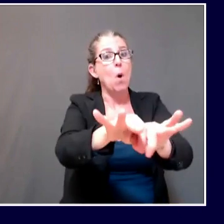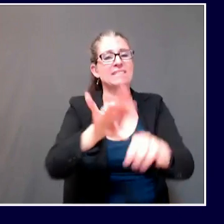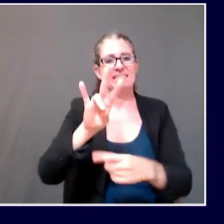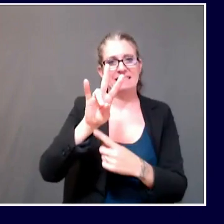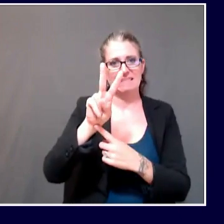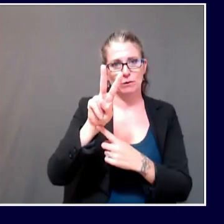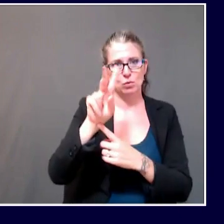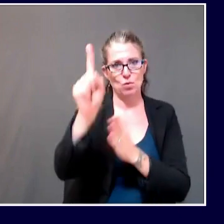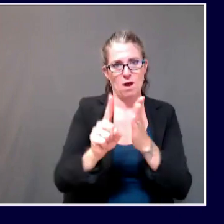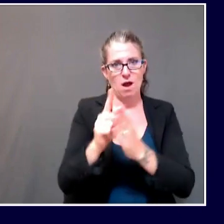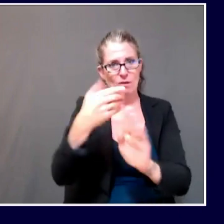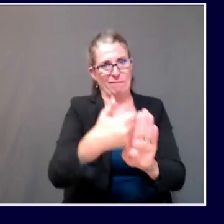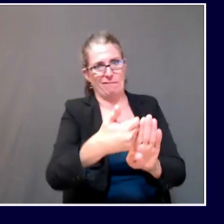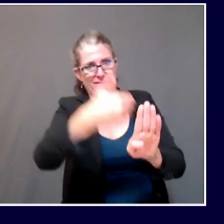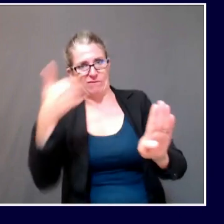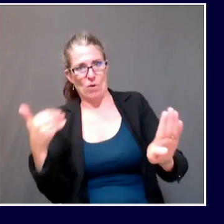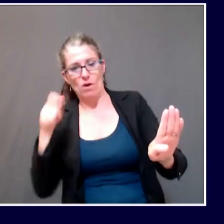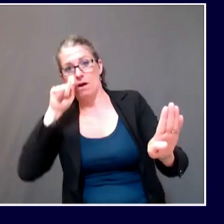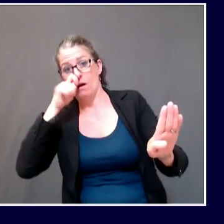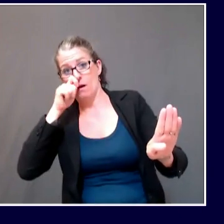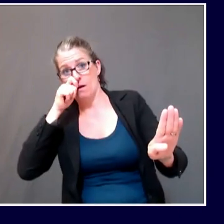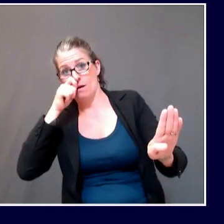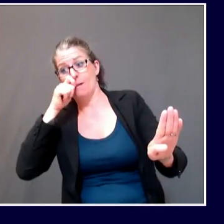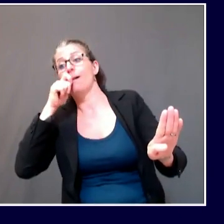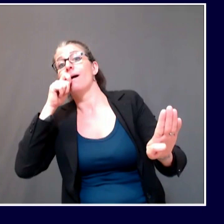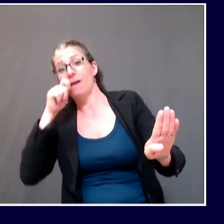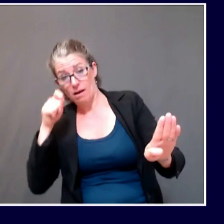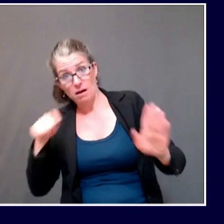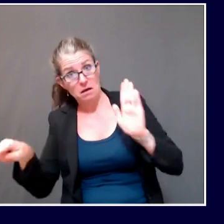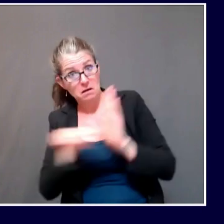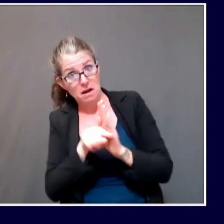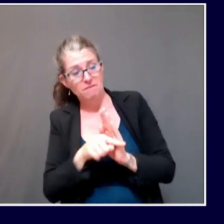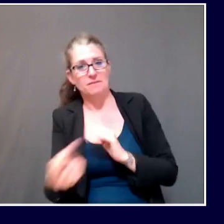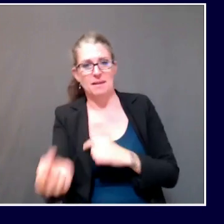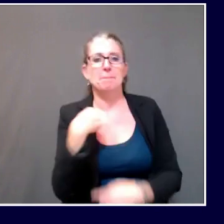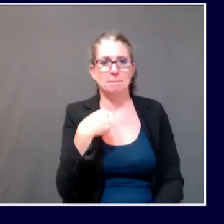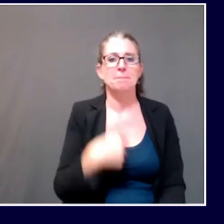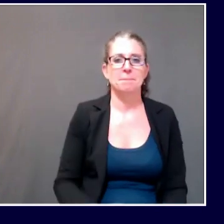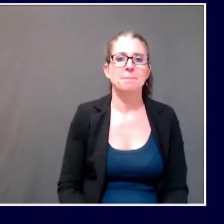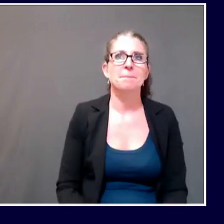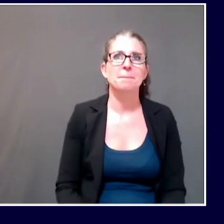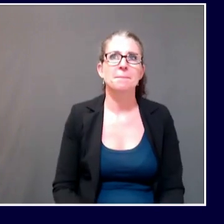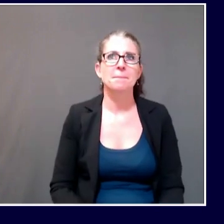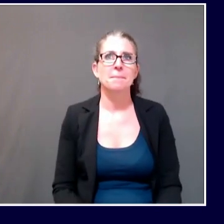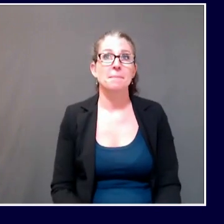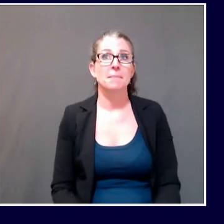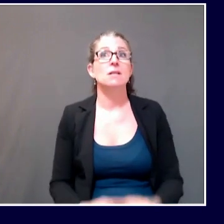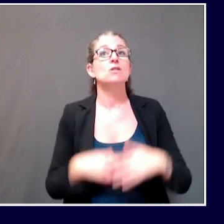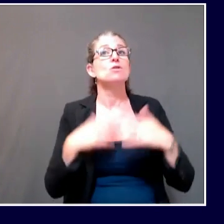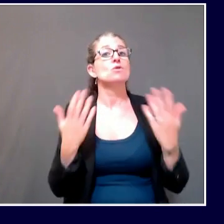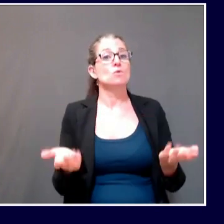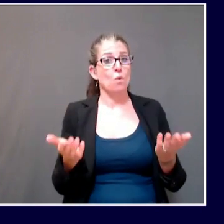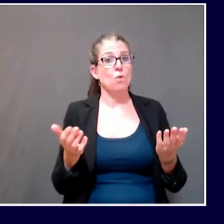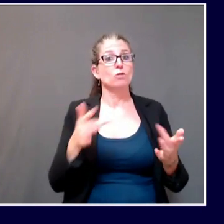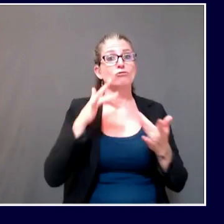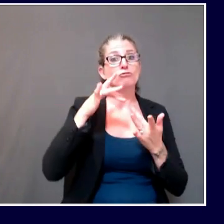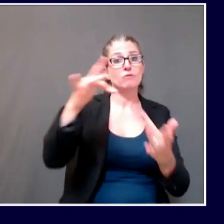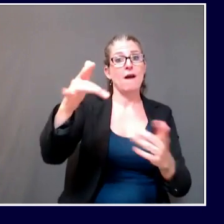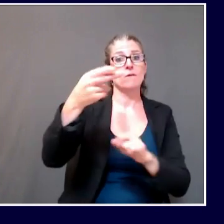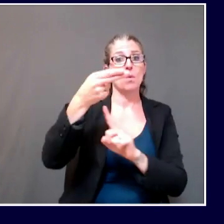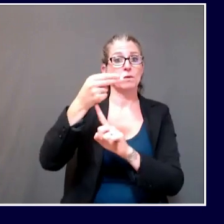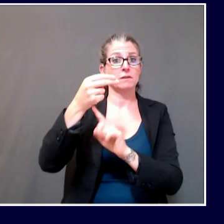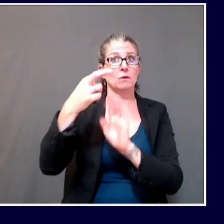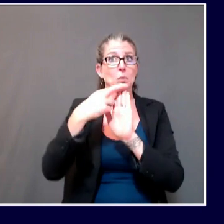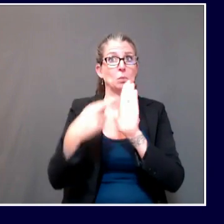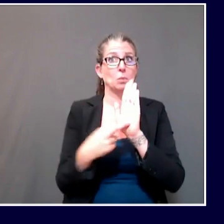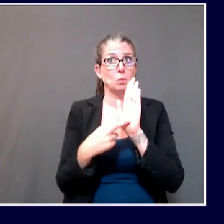from other states. So I'm assuming then that the travel rules, the lodging rules are going to be the same as they are for everyone else who's coming